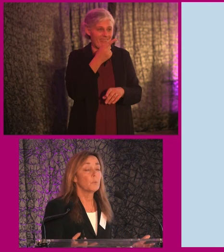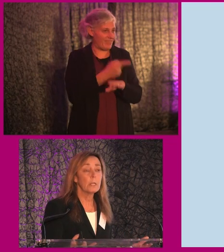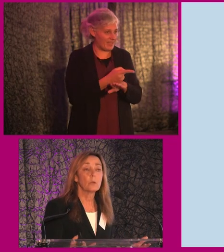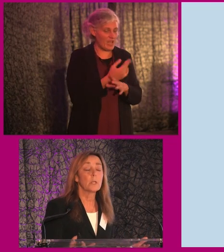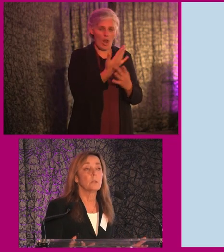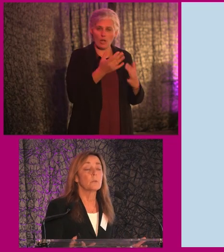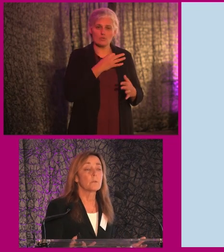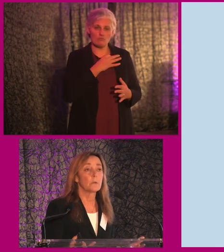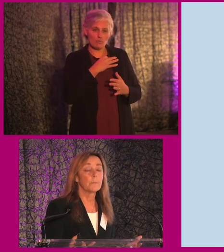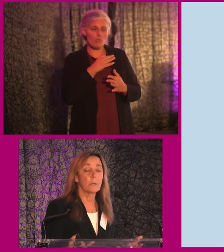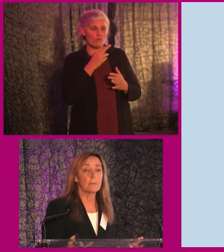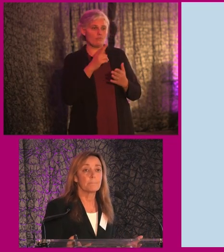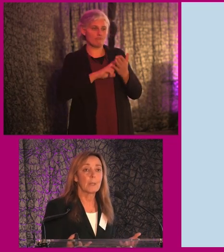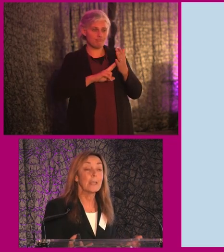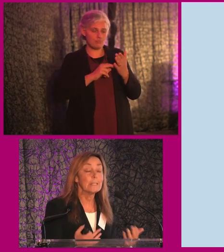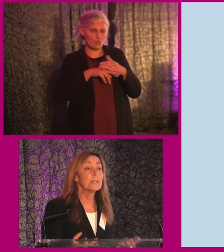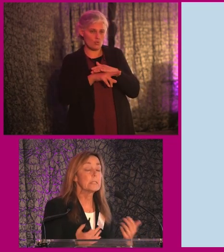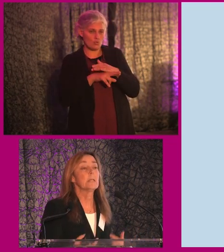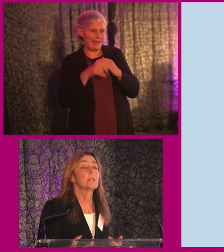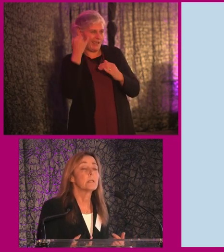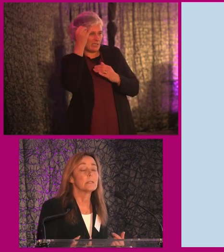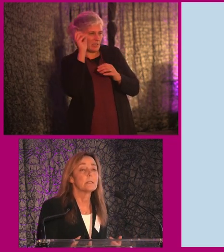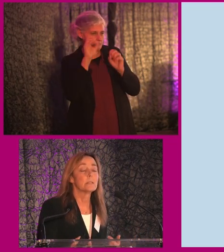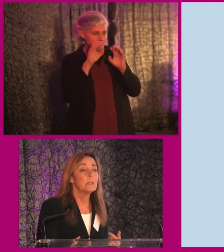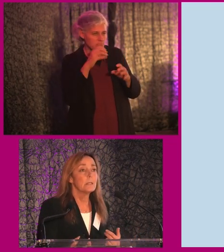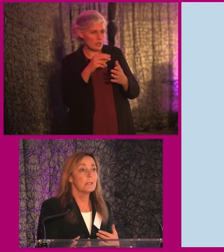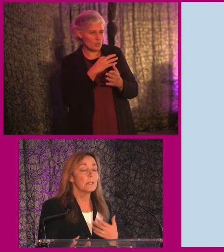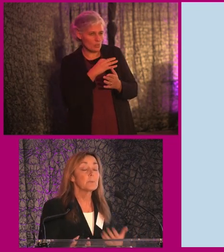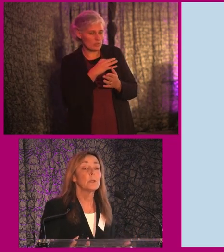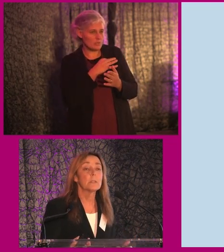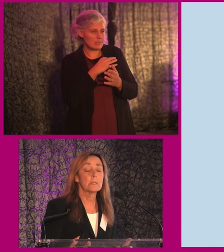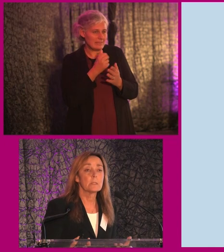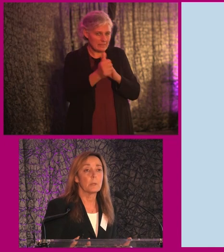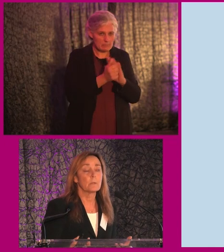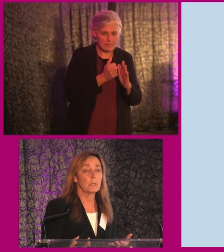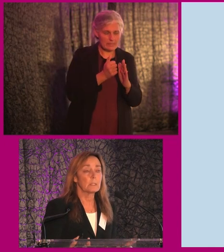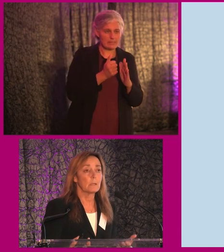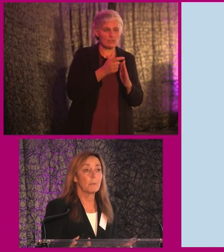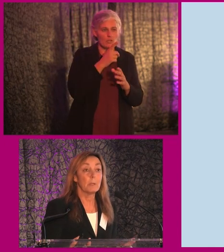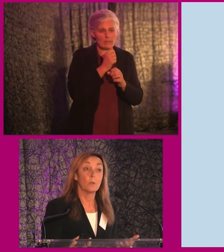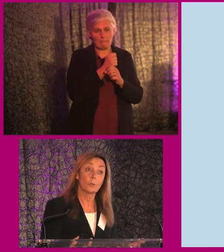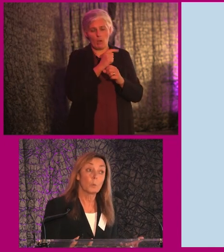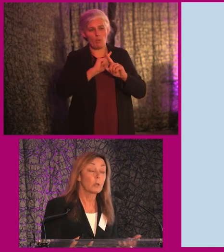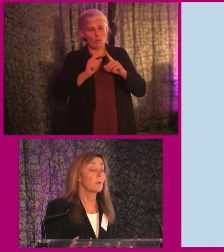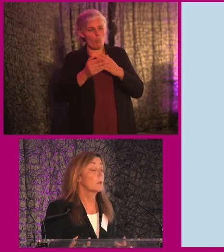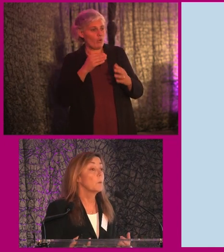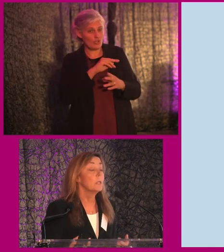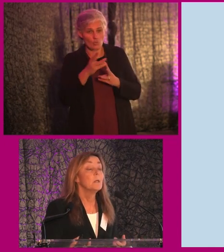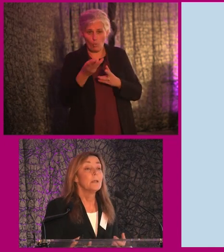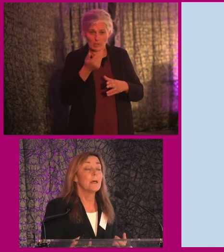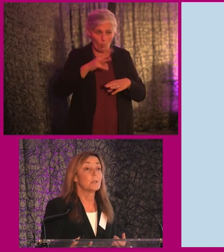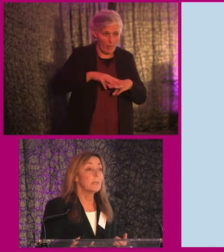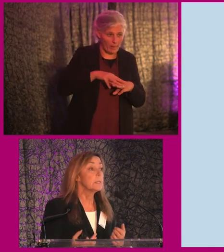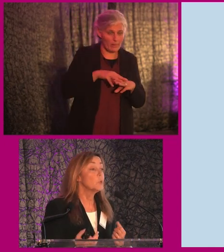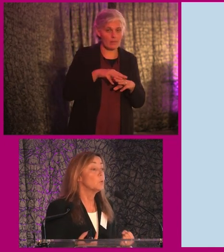of really good end user ideas and experiences about things that maybe not work perfectly well.